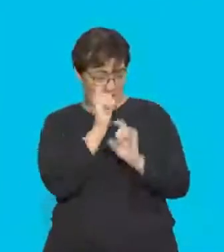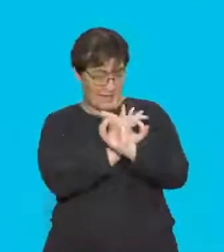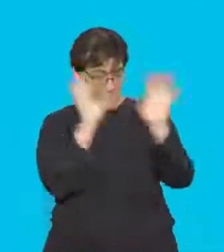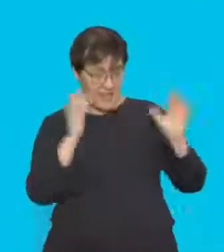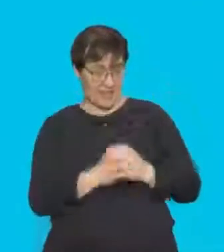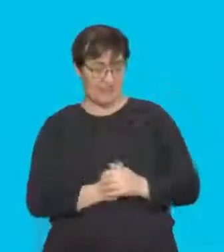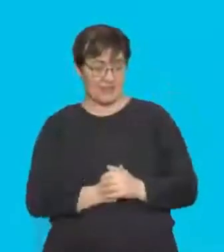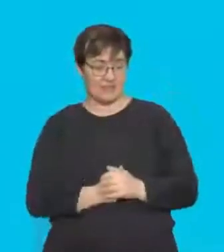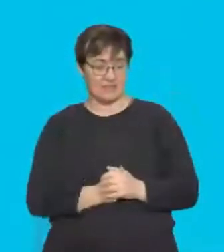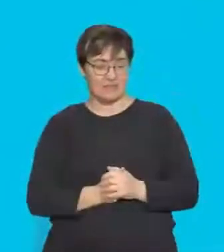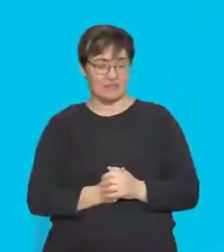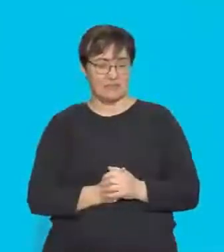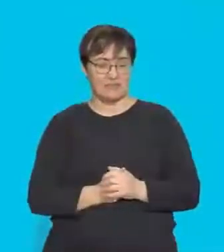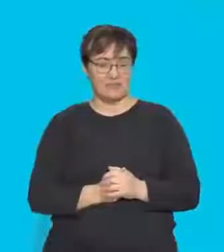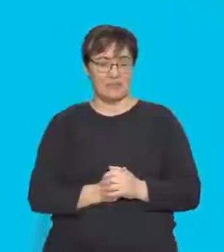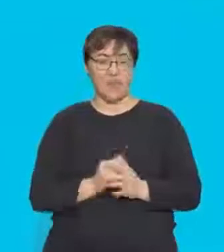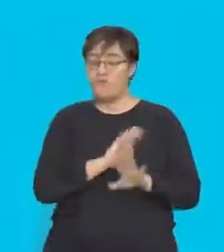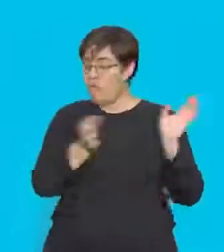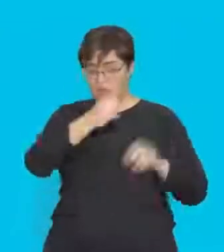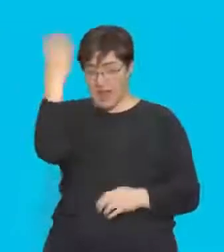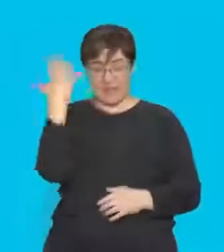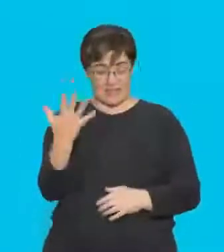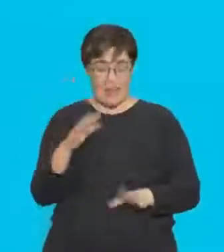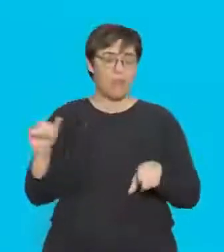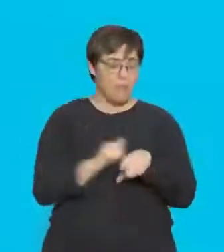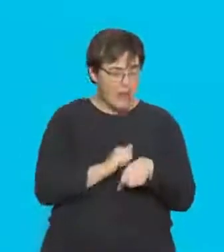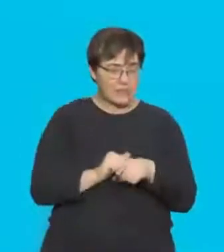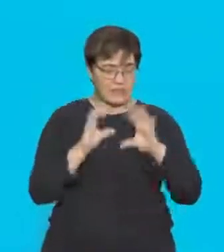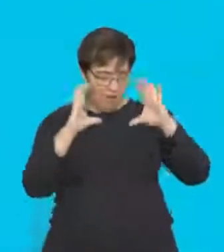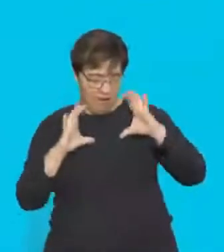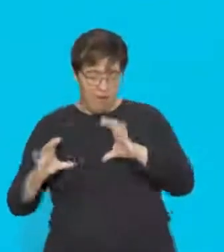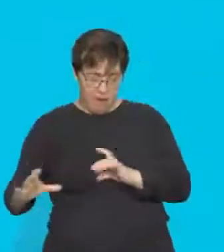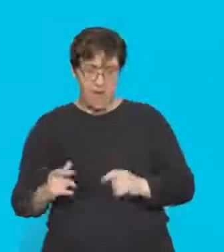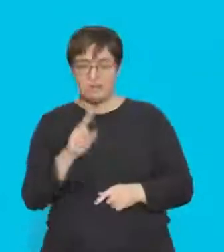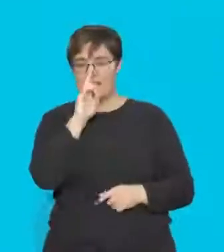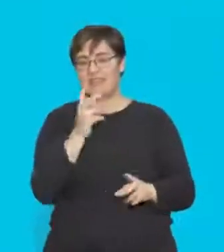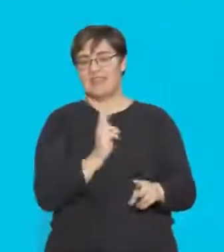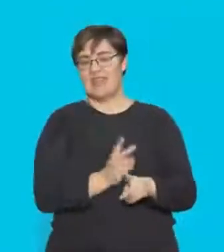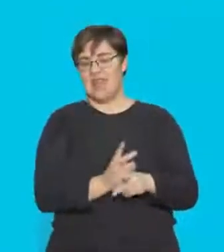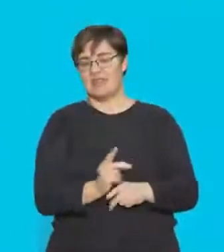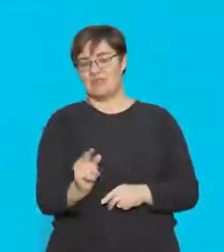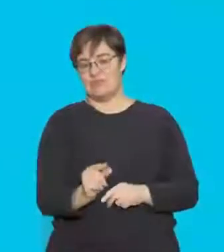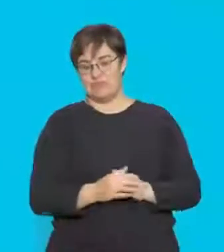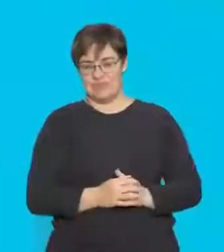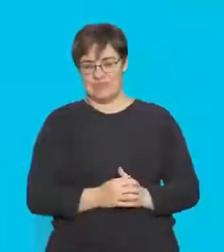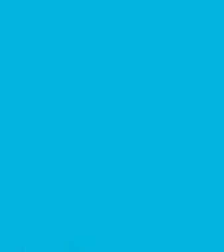forget it. Practice, draw diagrams, and we'll see you again pretty soon.